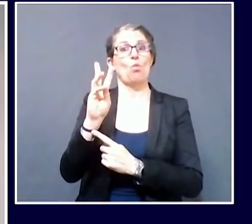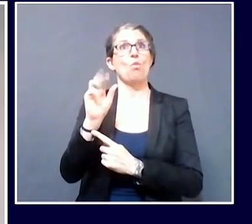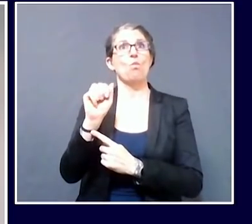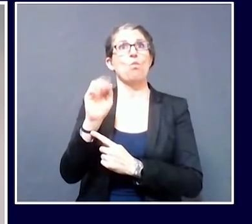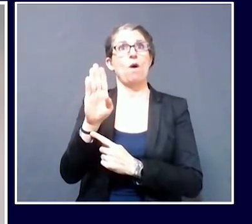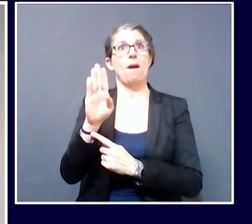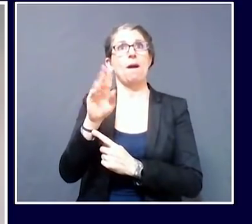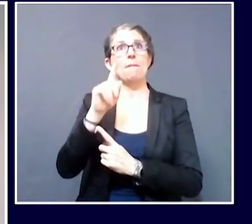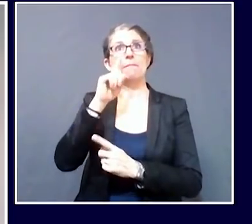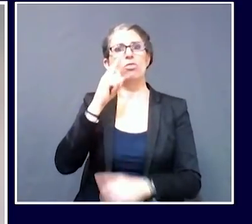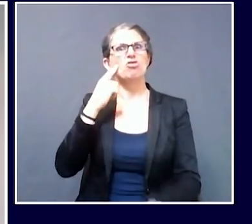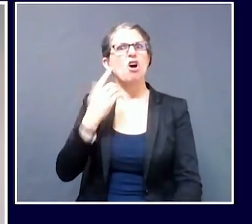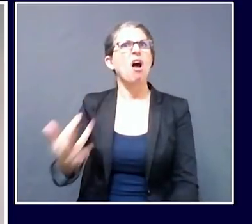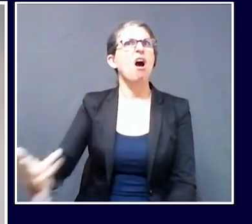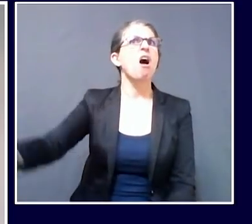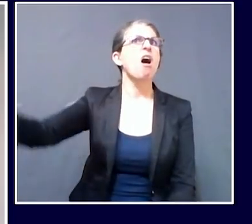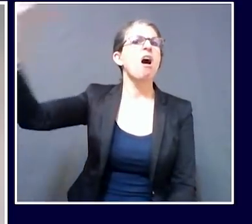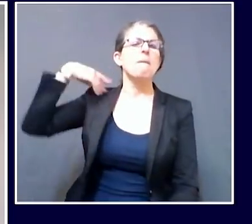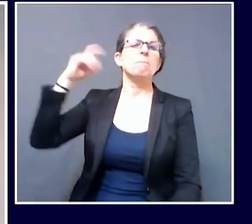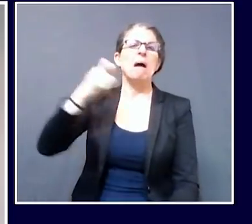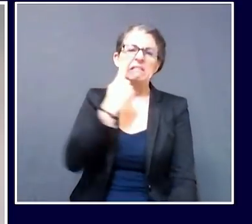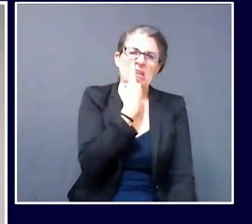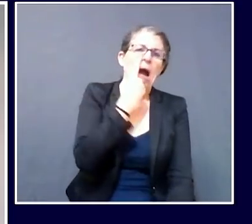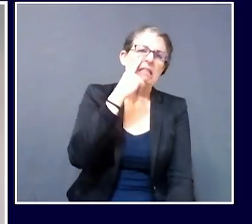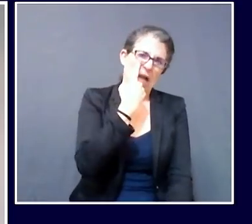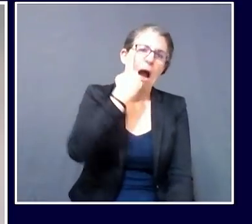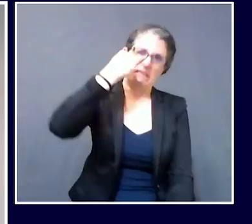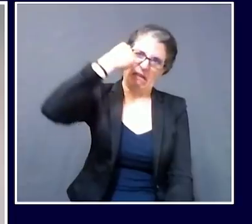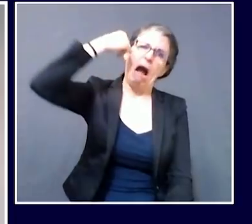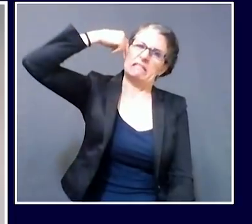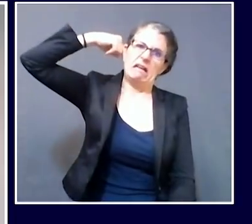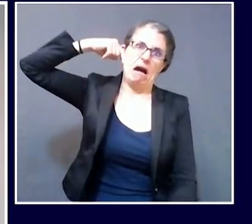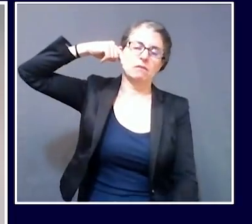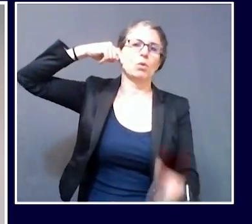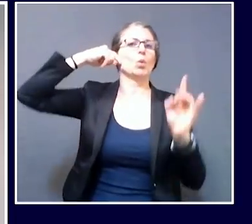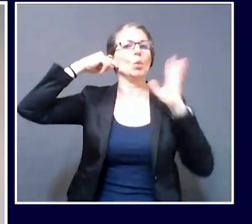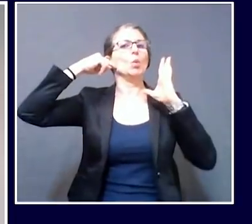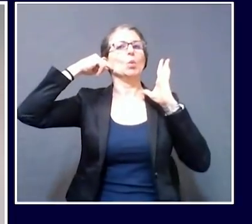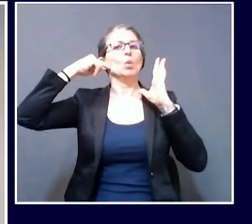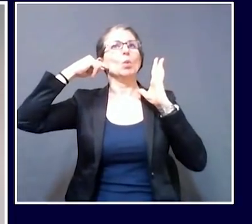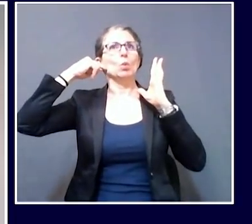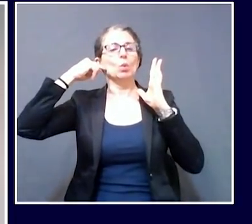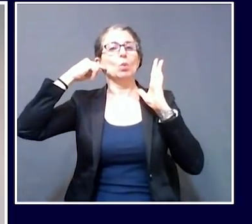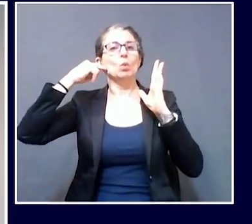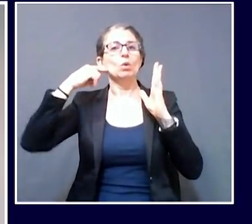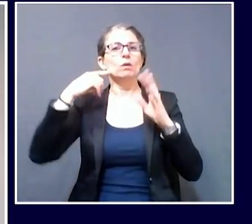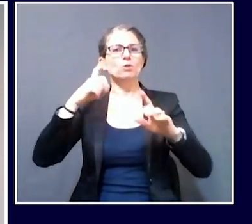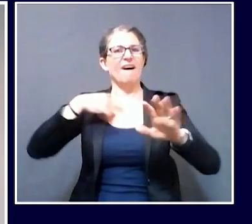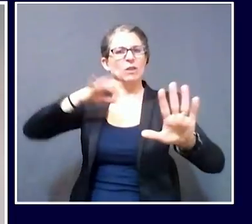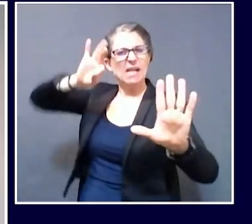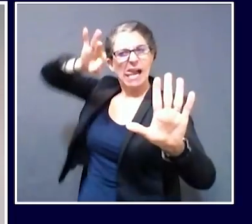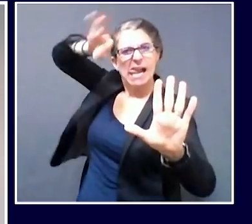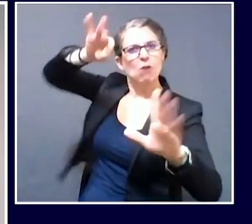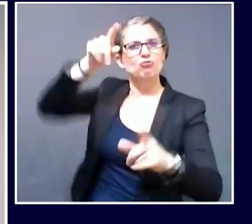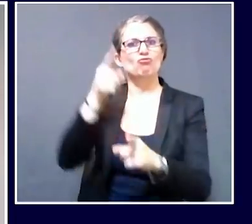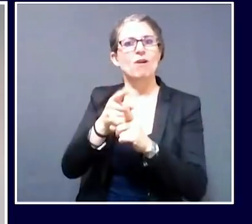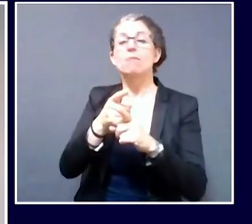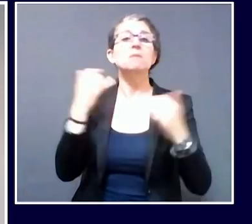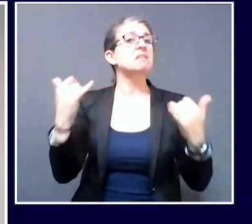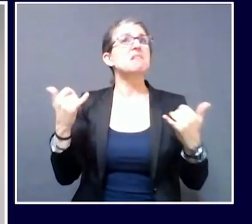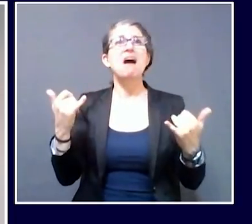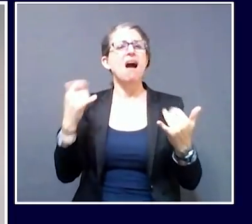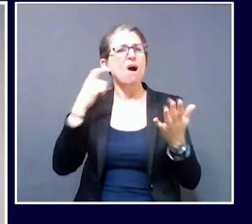swab. The nasal pharyngeal swab is the one that goes pretty deep into your nose. It feels like it's almost touching your brain.